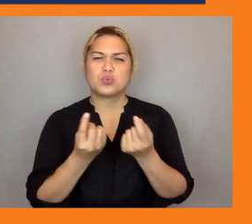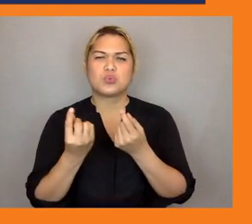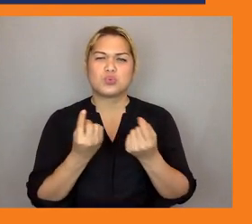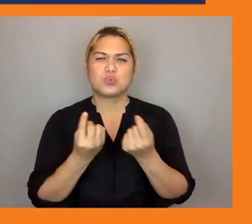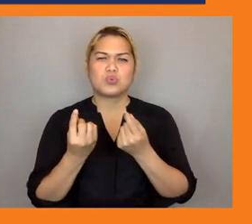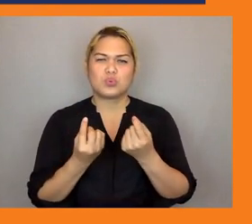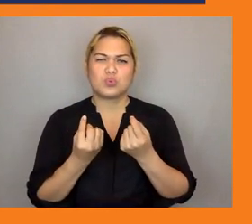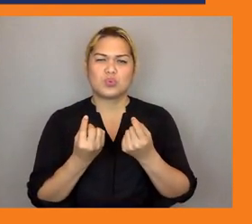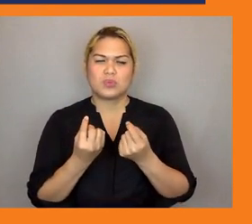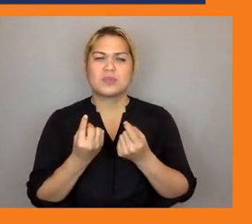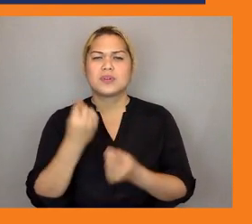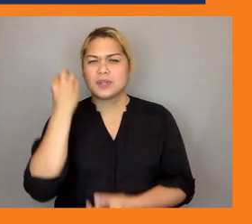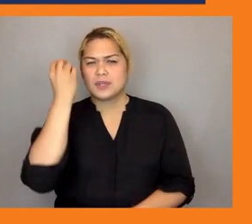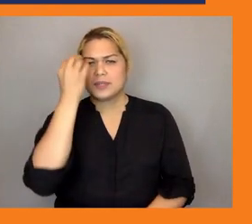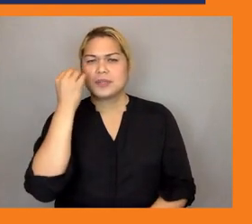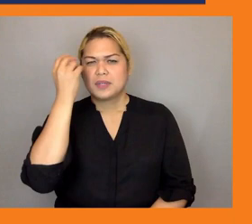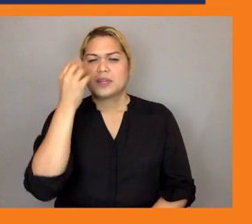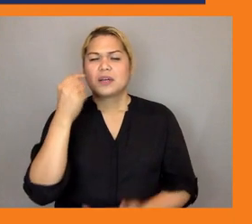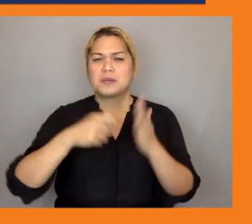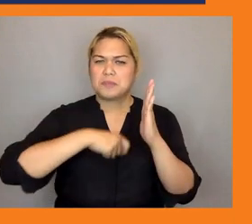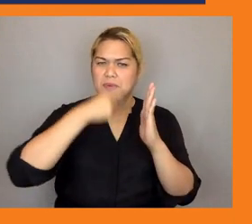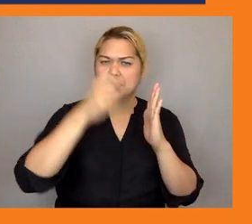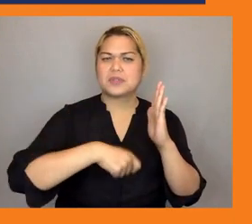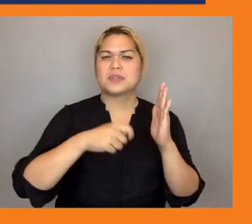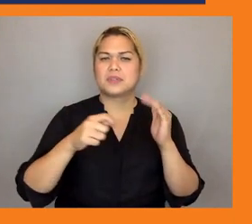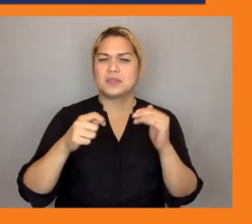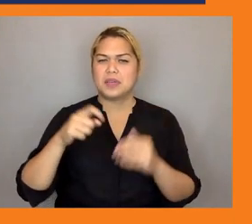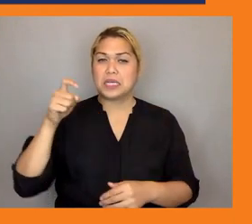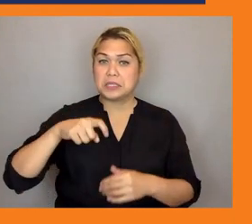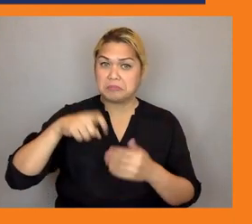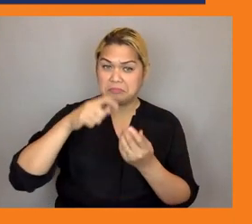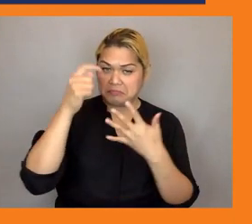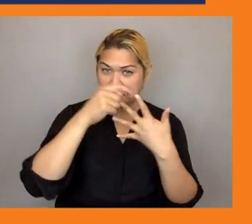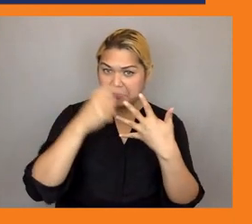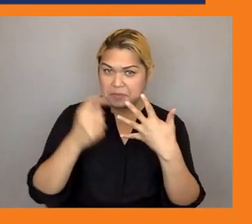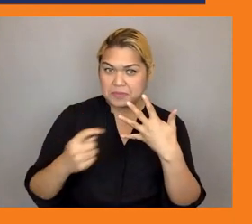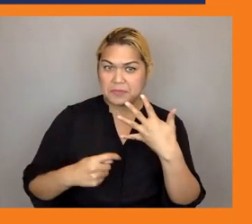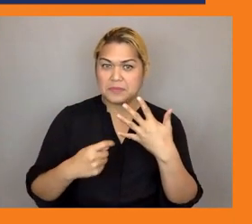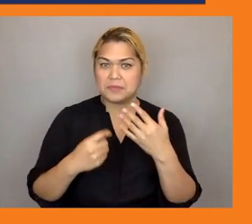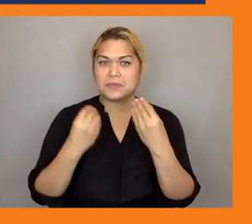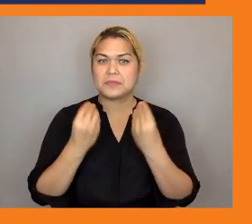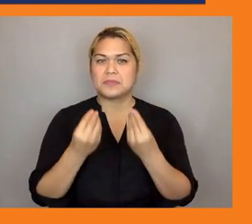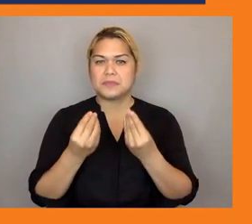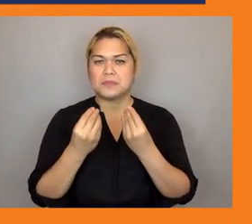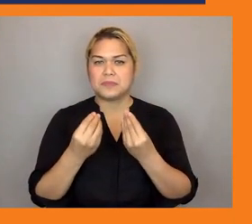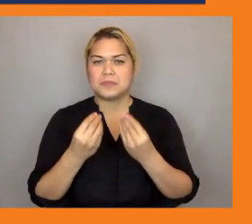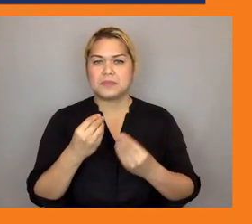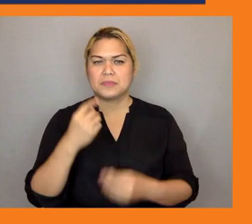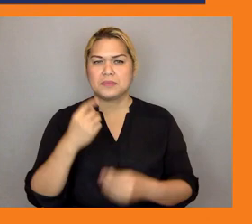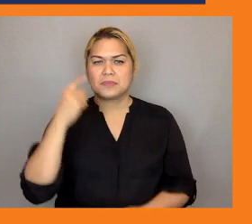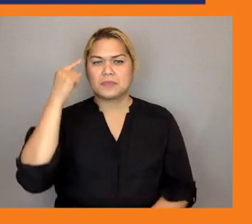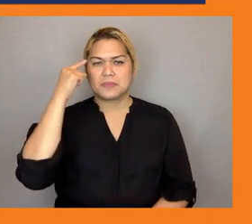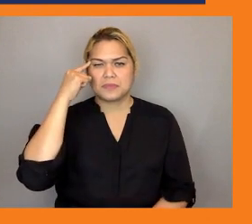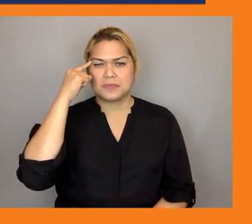need for project and work out the best solution and how youth perspective can be brought into that so as i